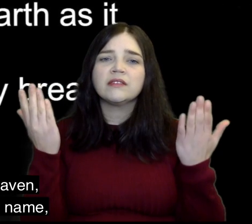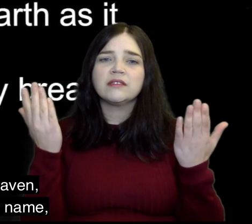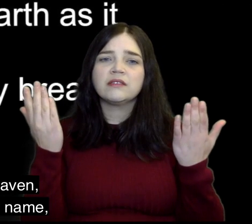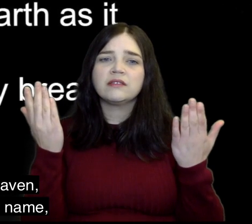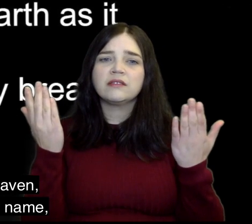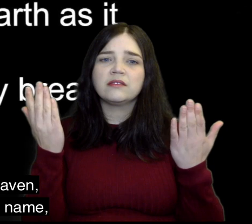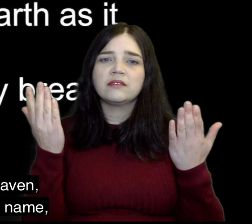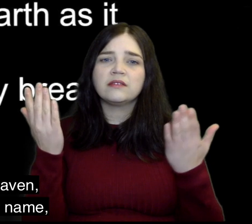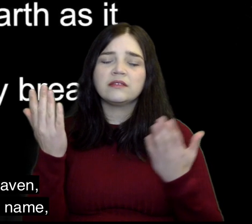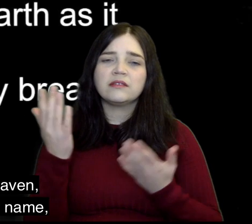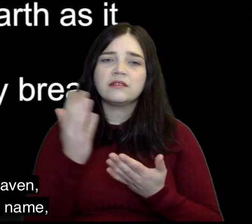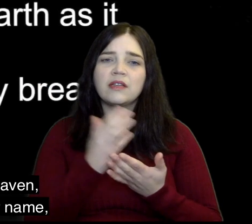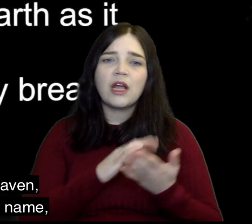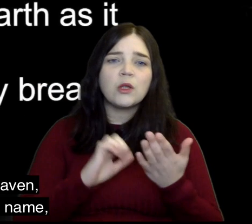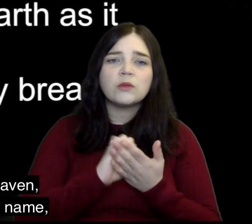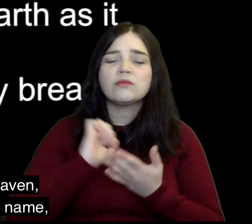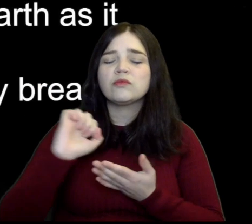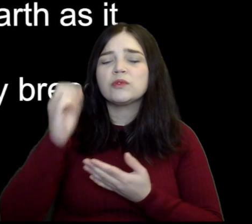our Father in heaven